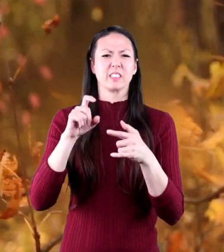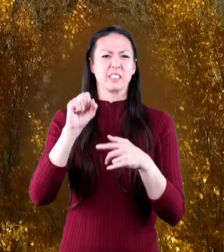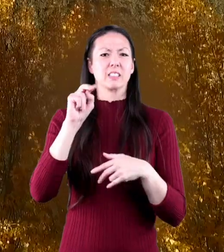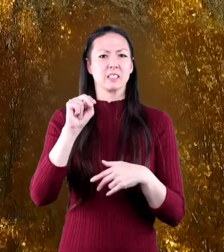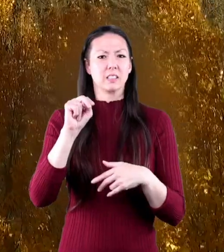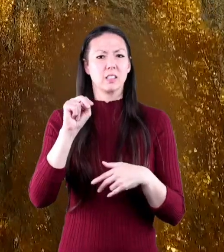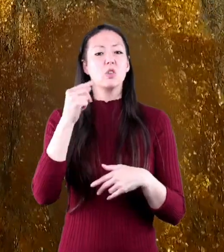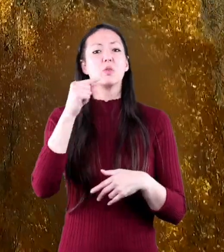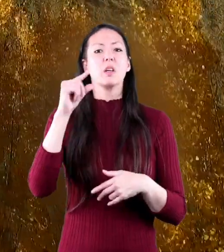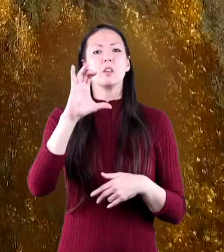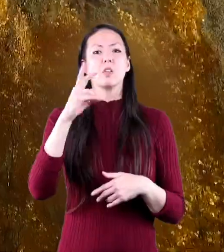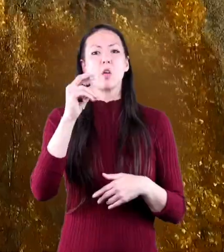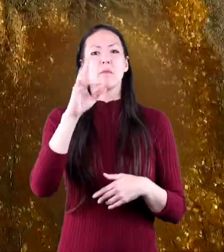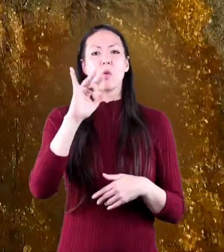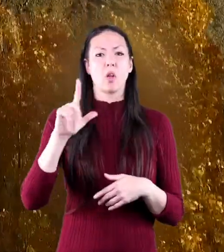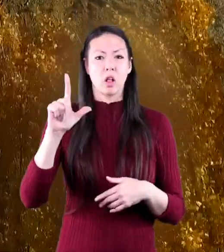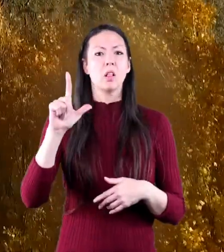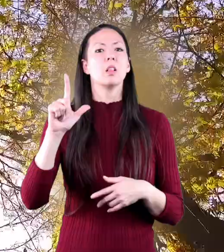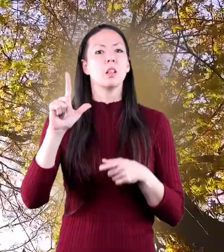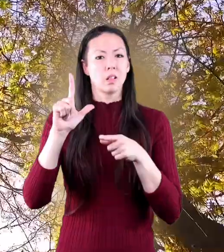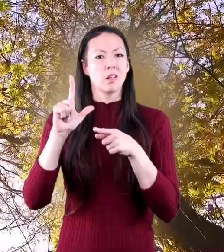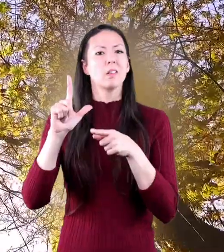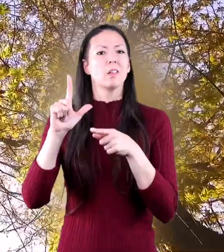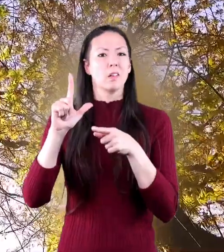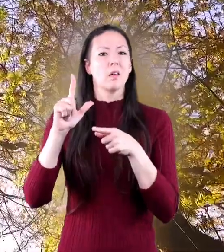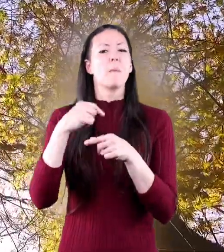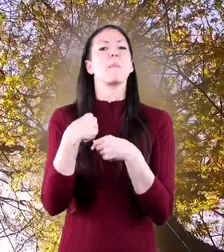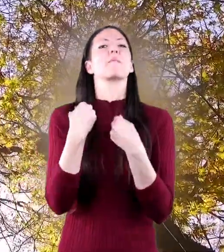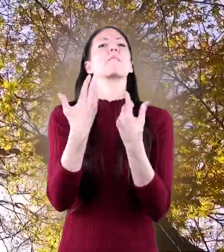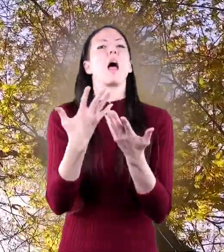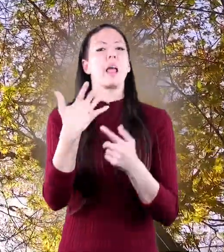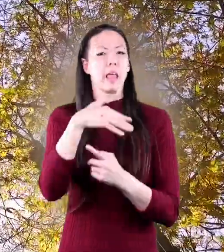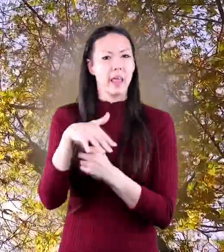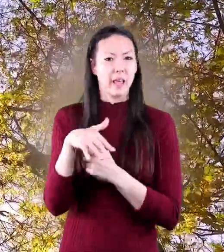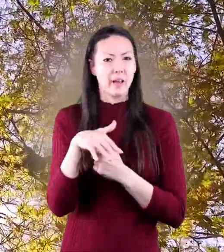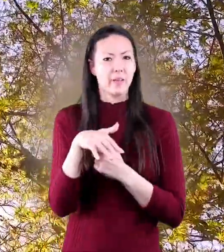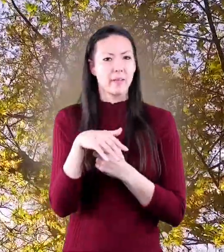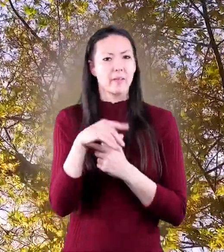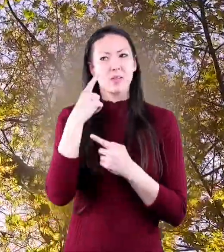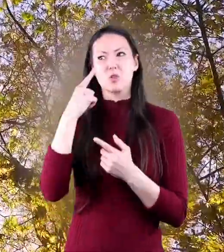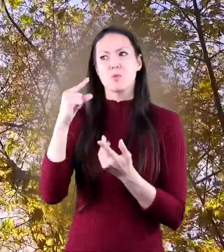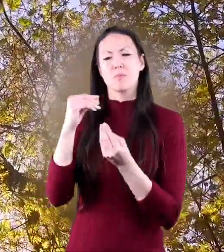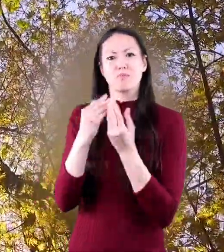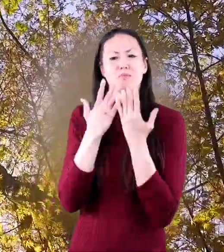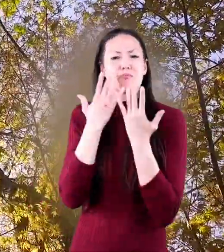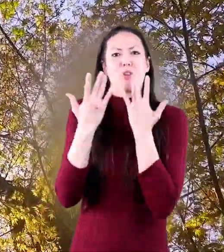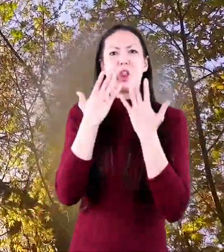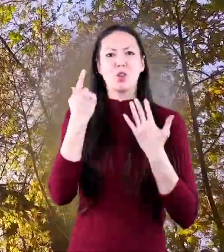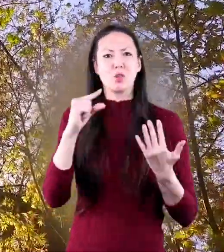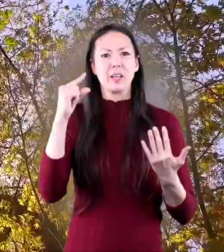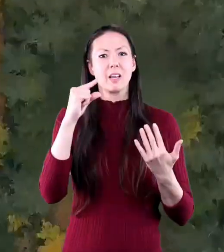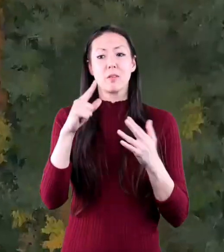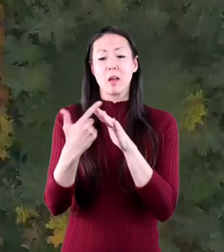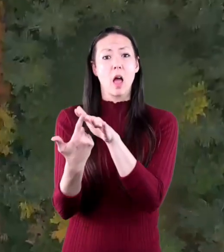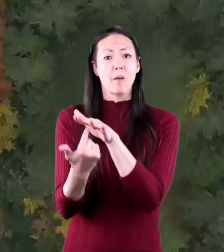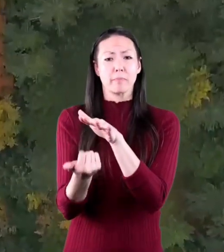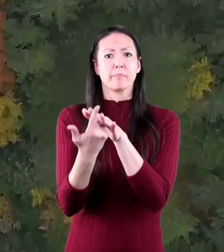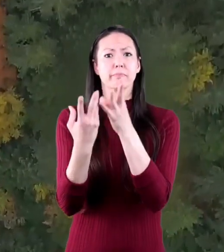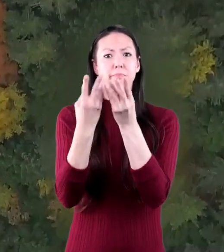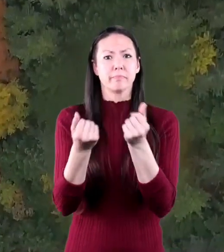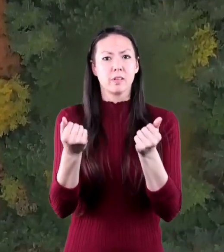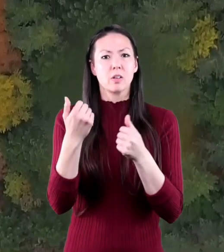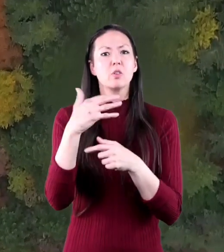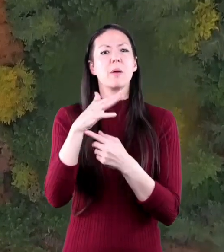season and the green chlorophyll goes away. It's that chlorophyll that provides the leaves with their green color. When it